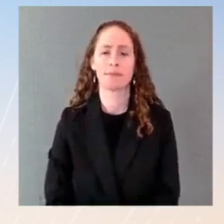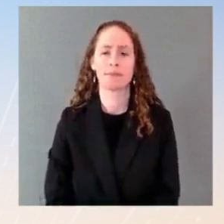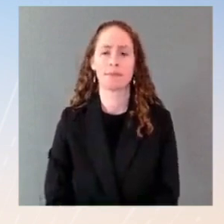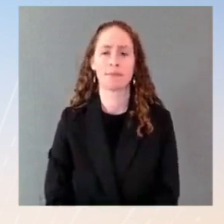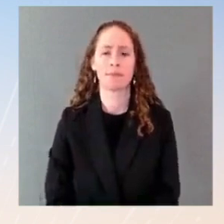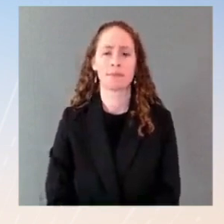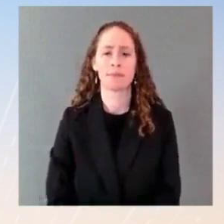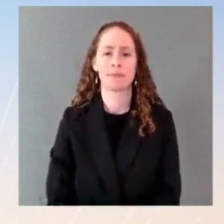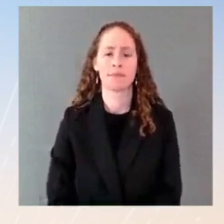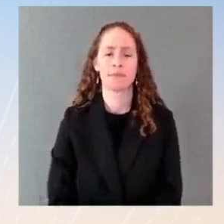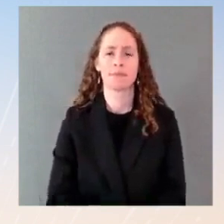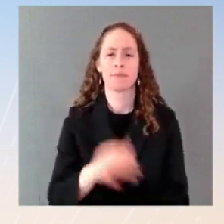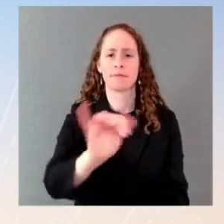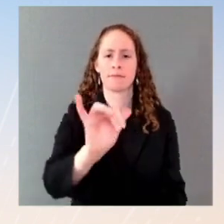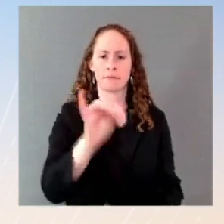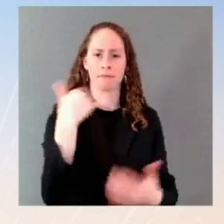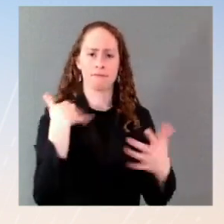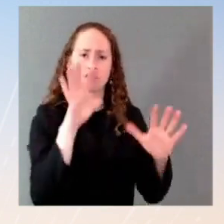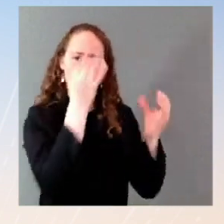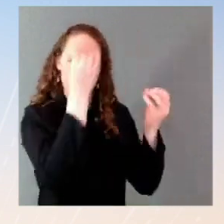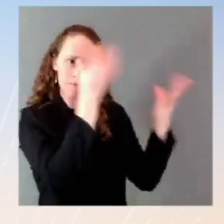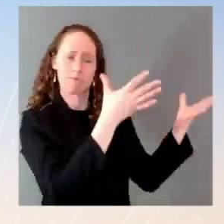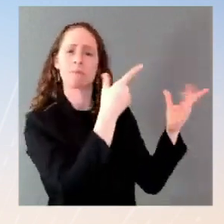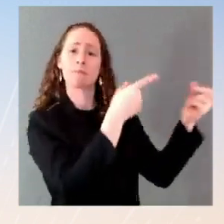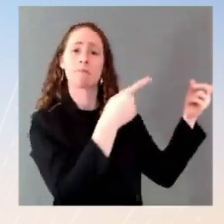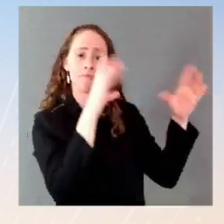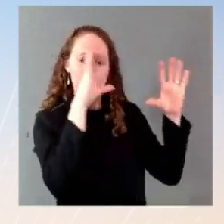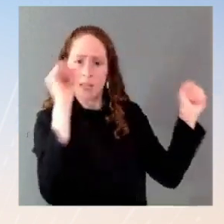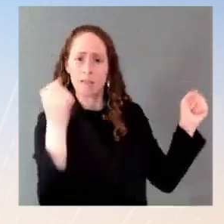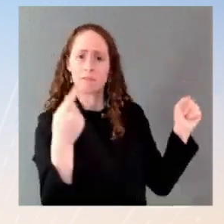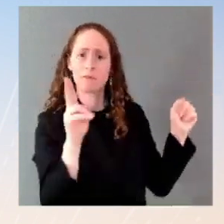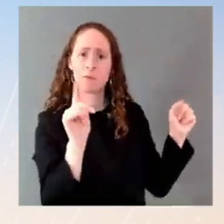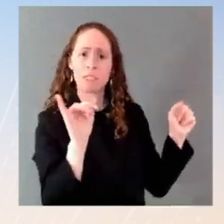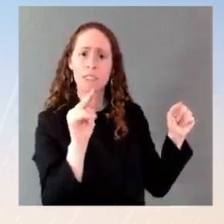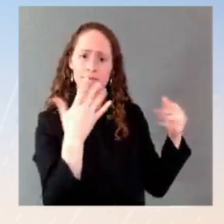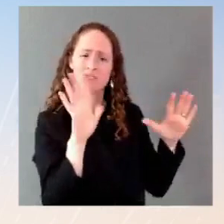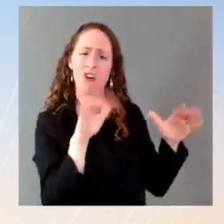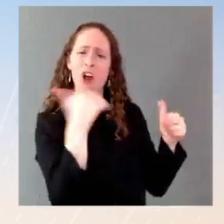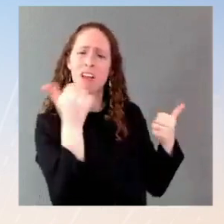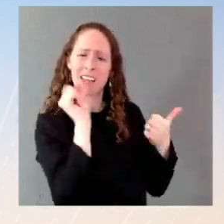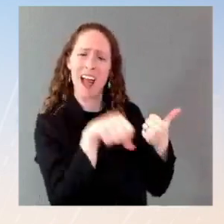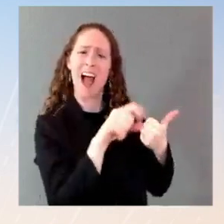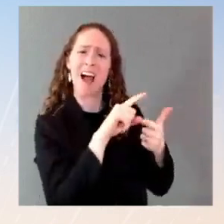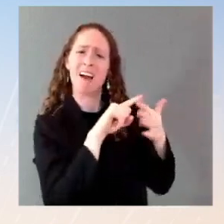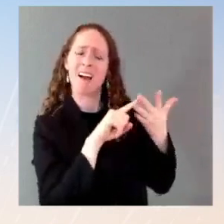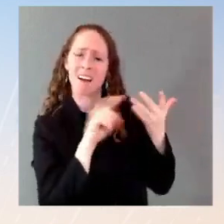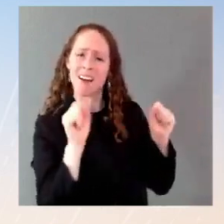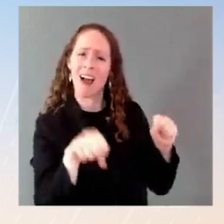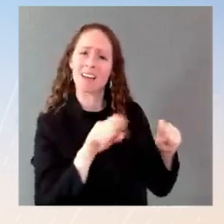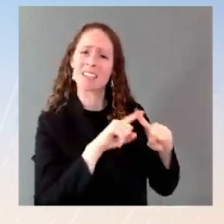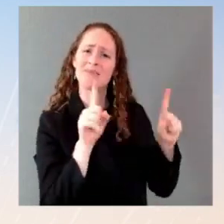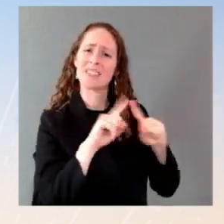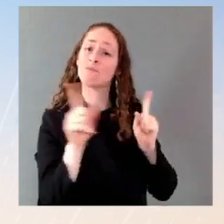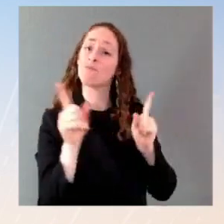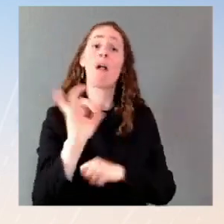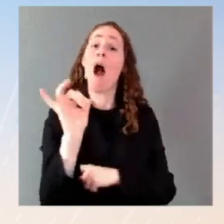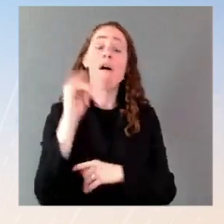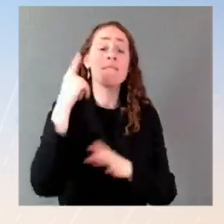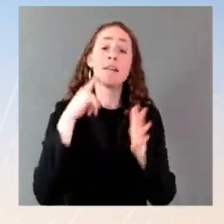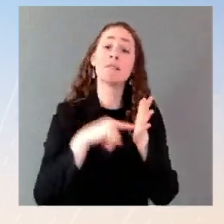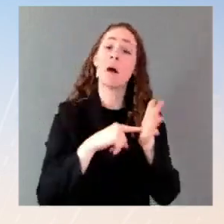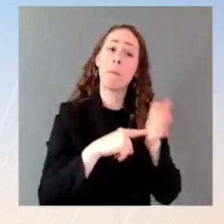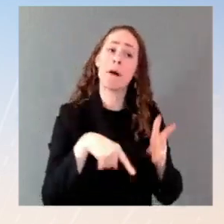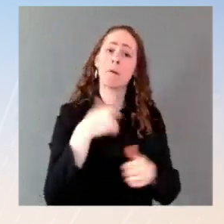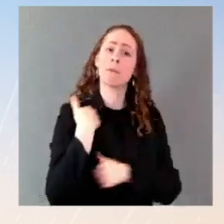issues, including our strategic concerns with Russia and Russia's strategic concerns. We managed to do this at the height of the Cold War,